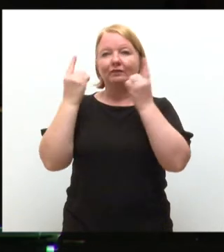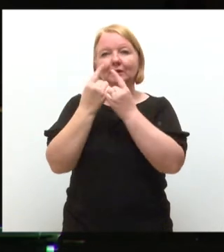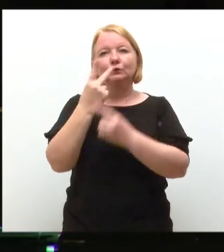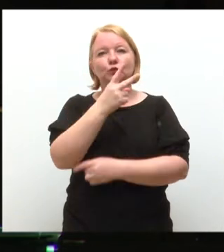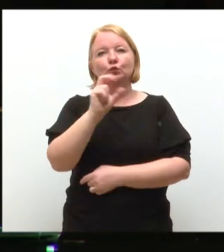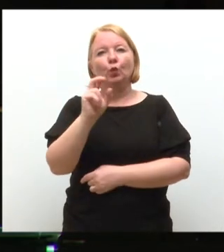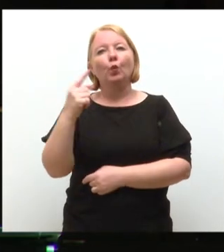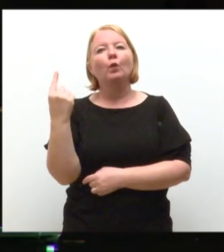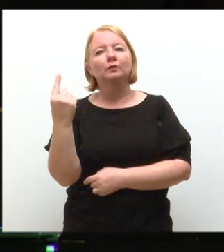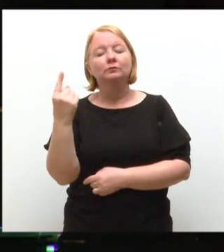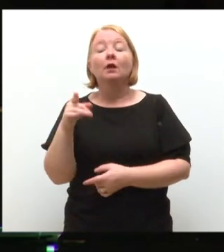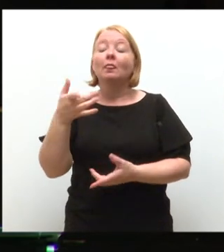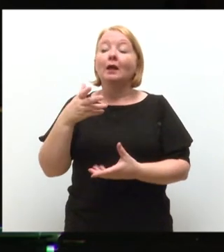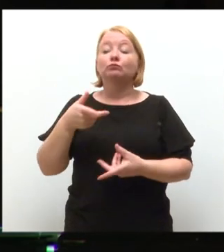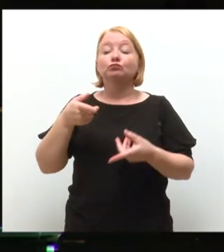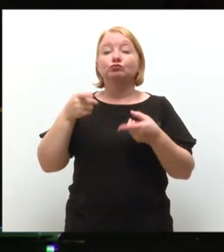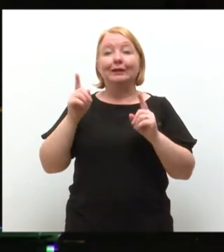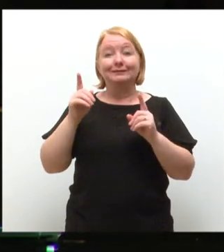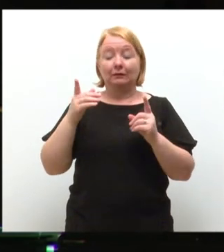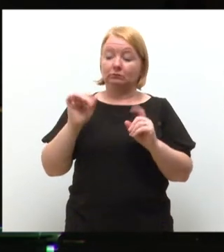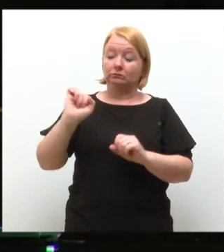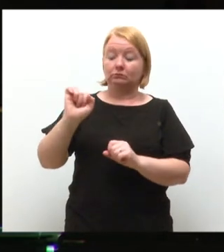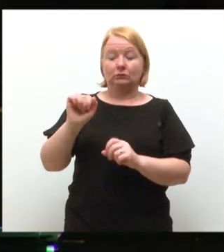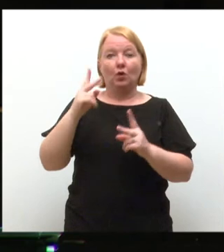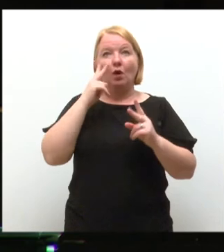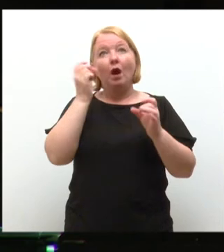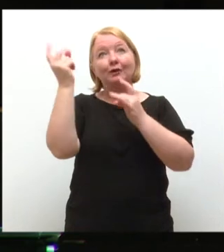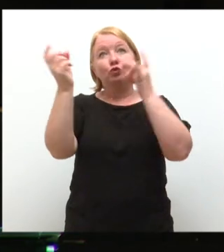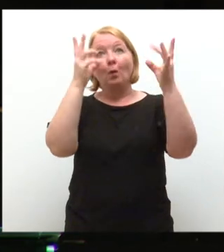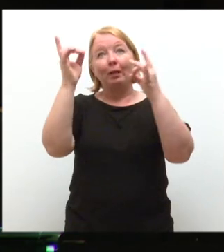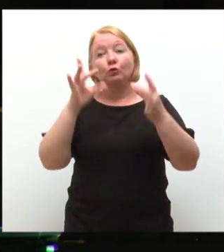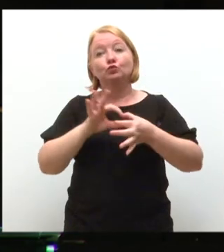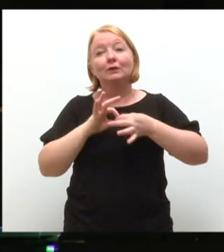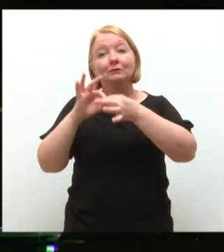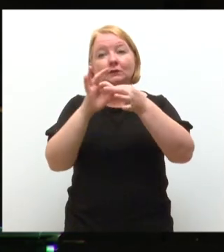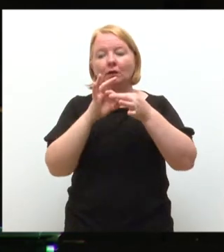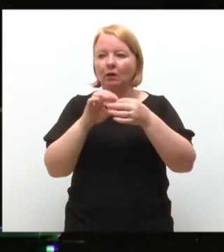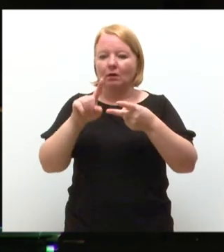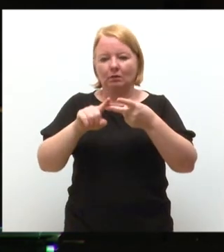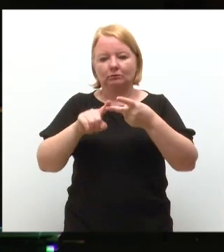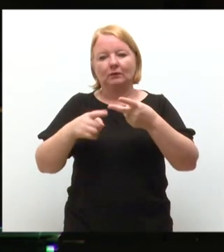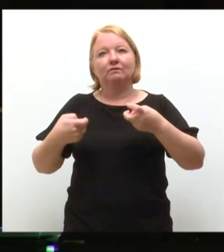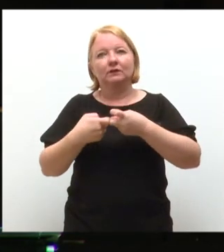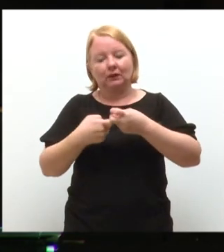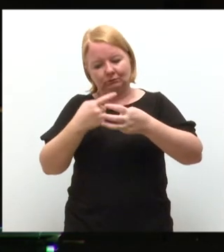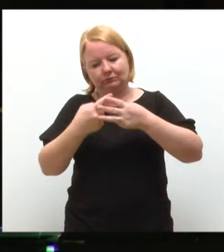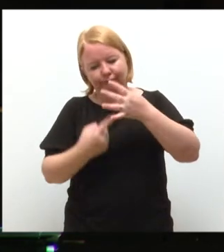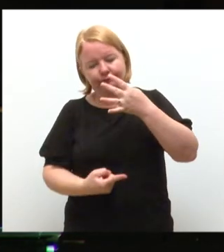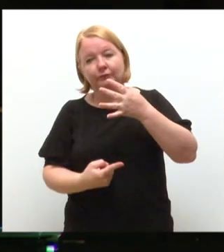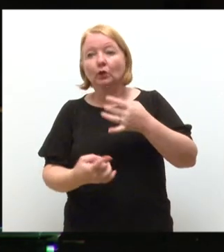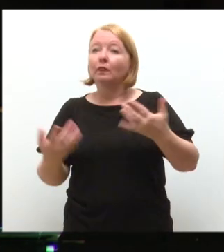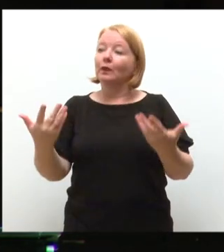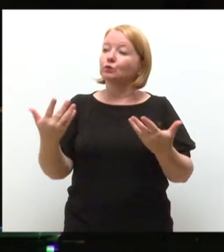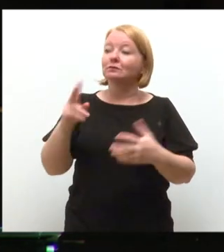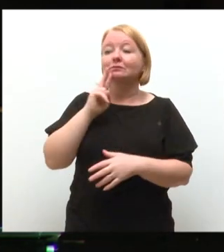and then President of the Royal Astronomical Society, then President of the Institute of Physics, and today is a visiting professor of